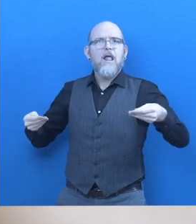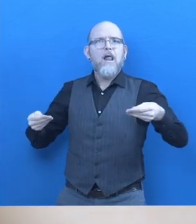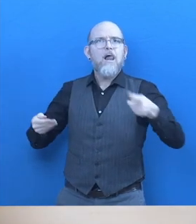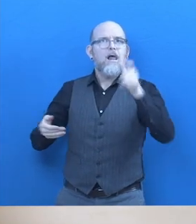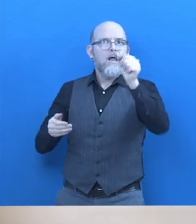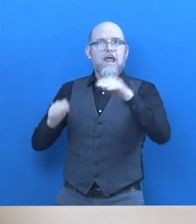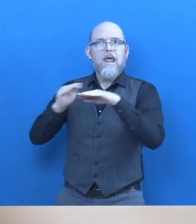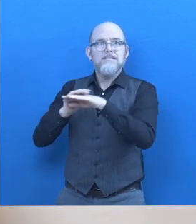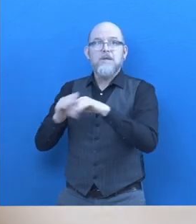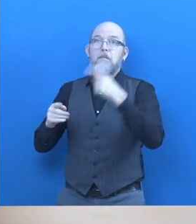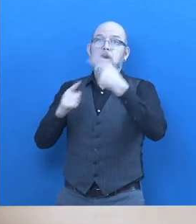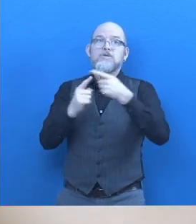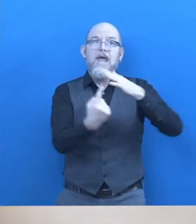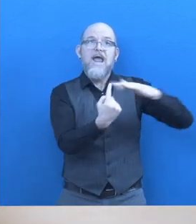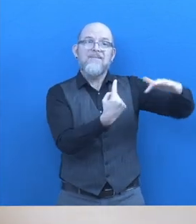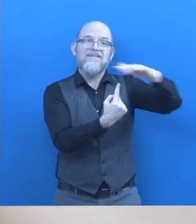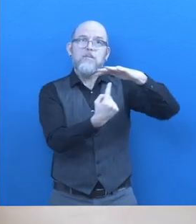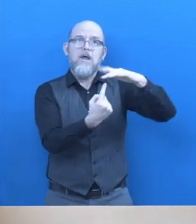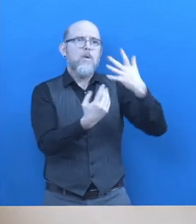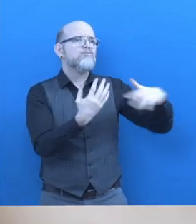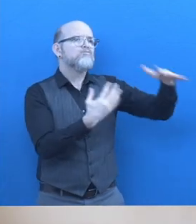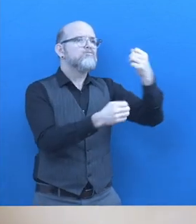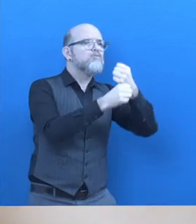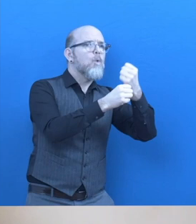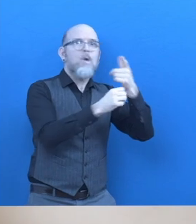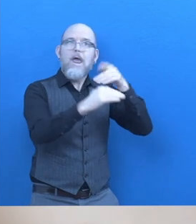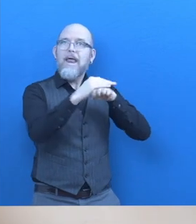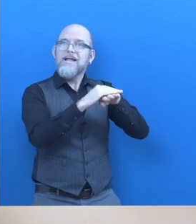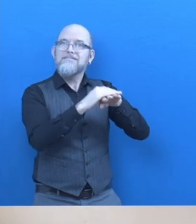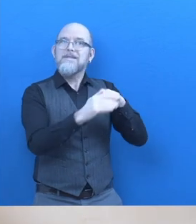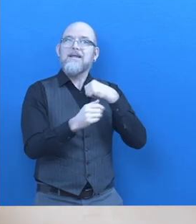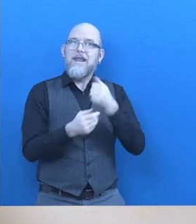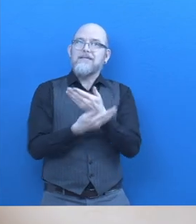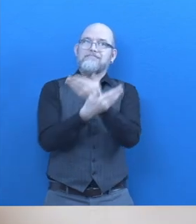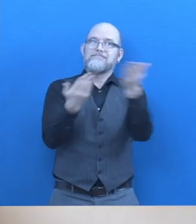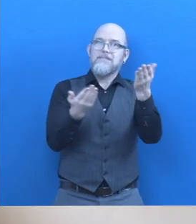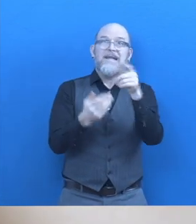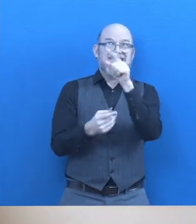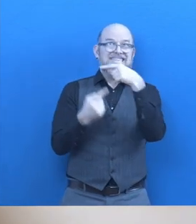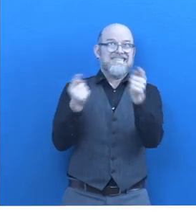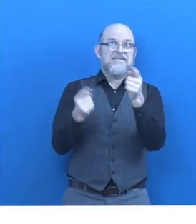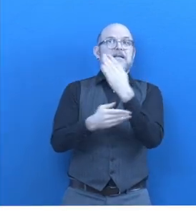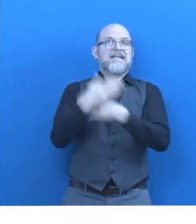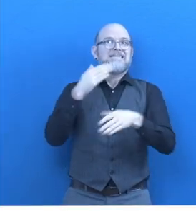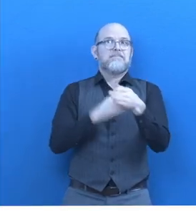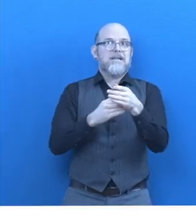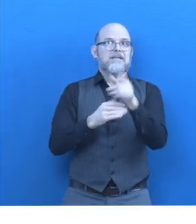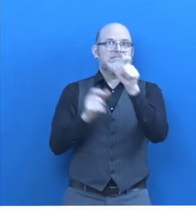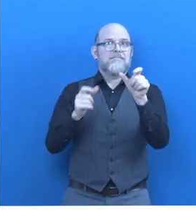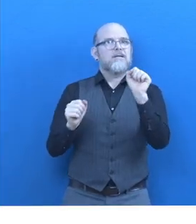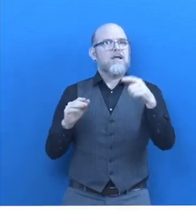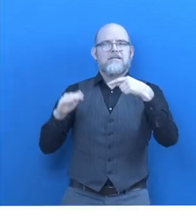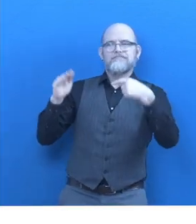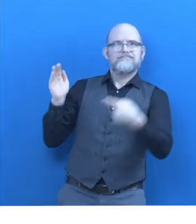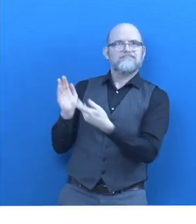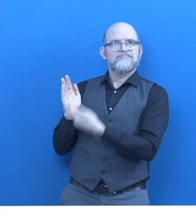and accessible environment given to people with disabilities. What is next for